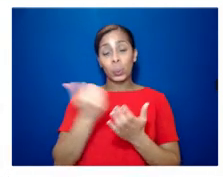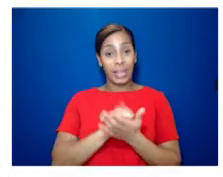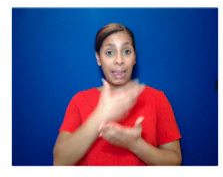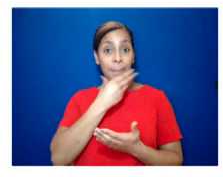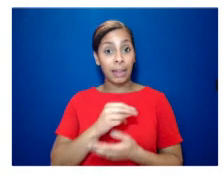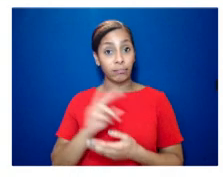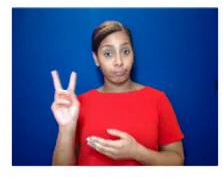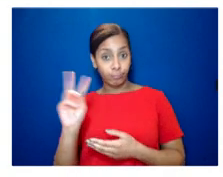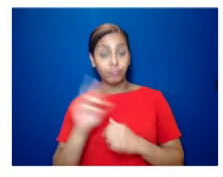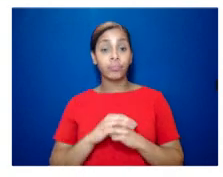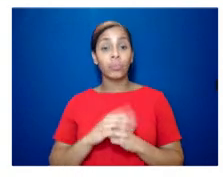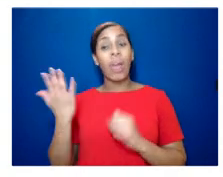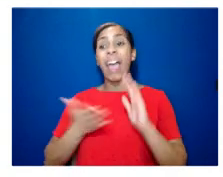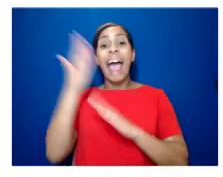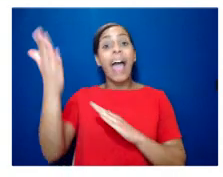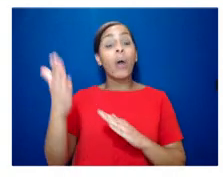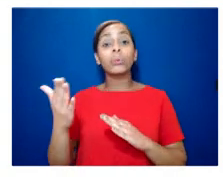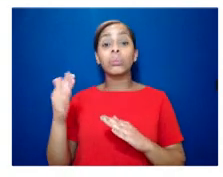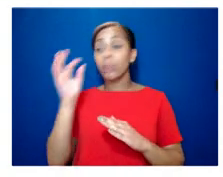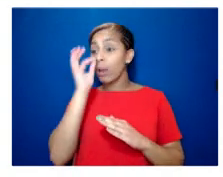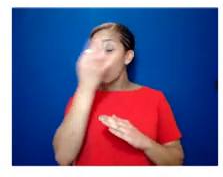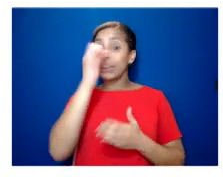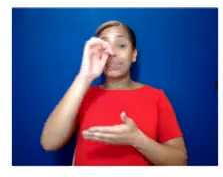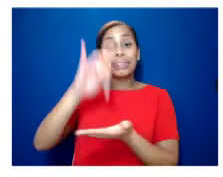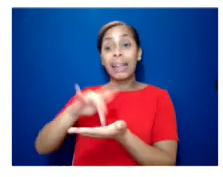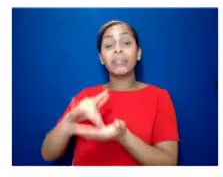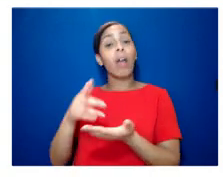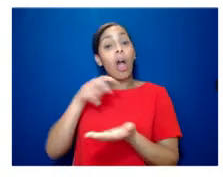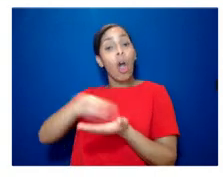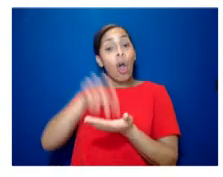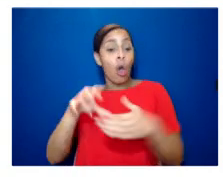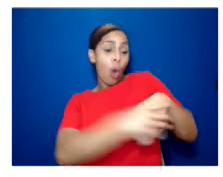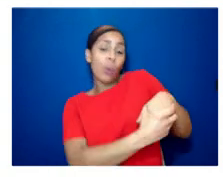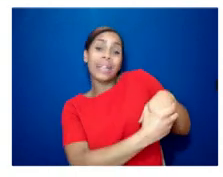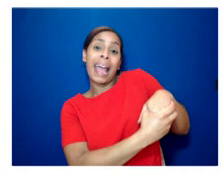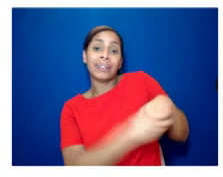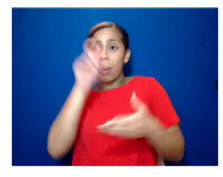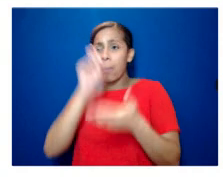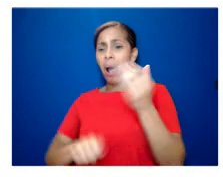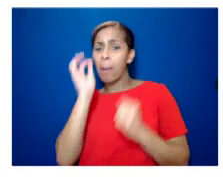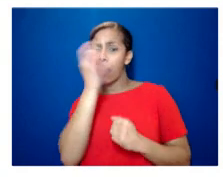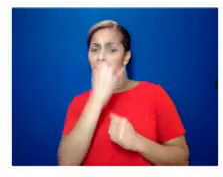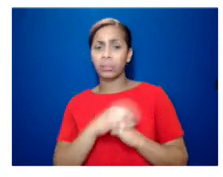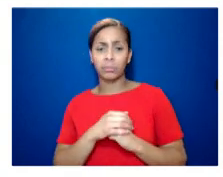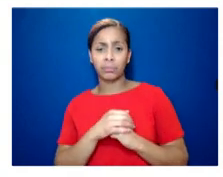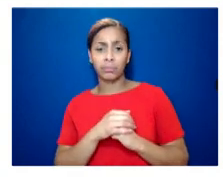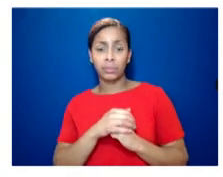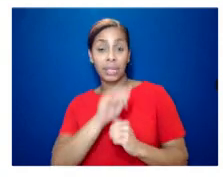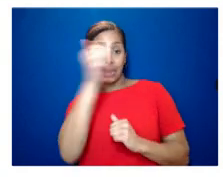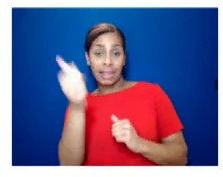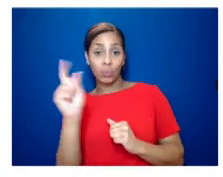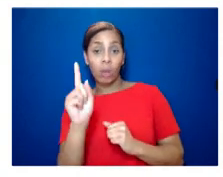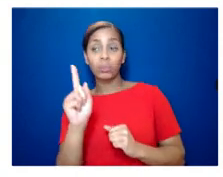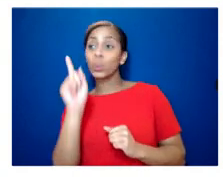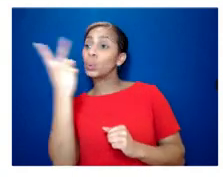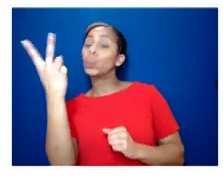plants at the garden center shamelessly flaunting it by holding hands and then the next picture alongside that shows two women who are engaging in